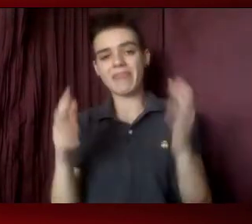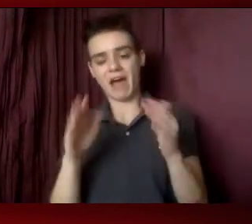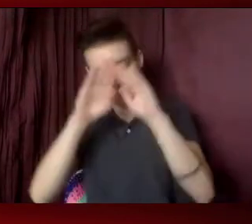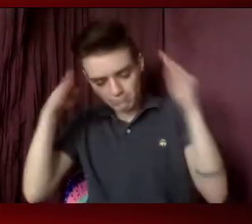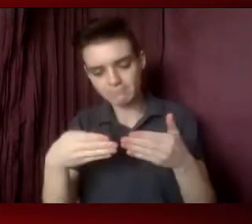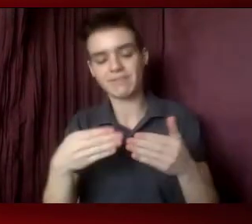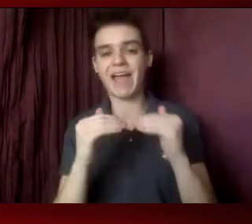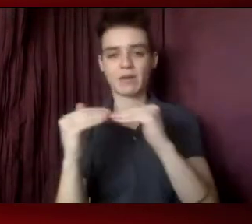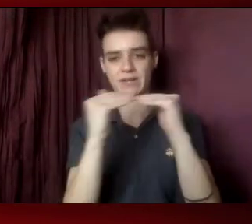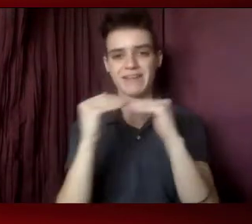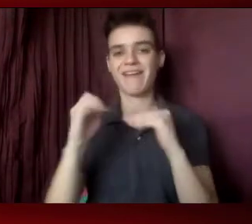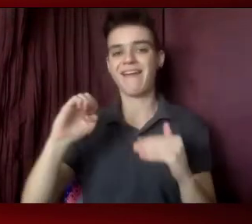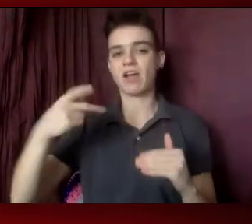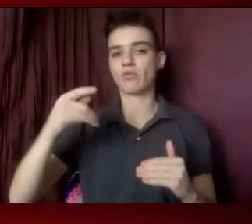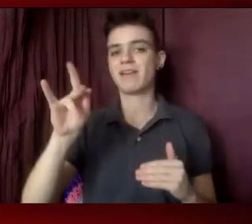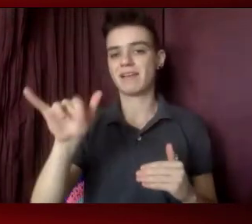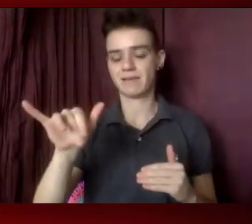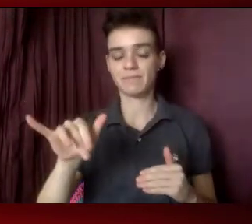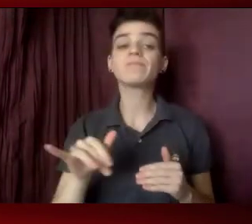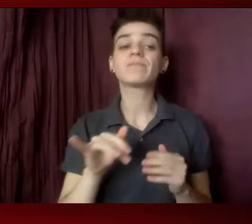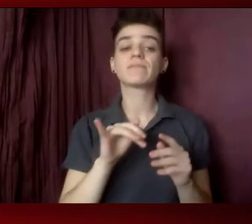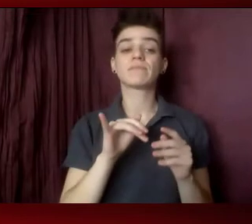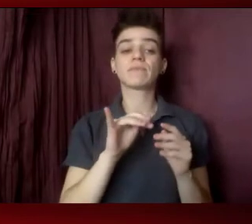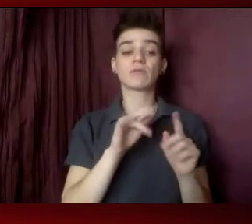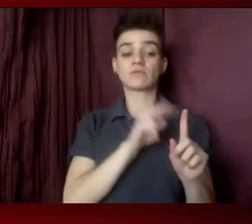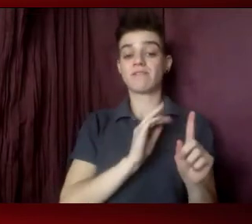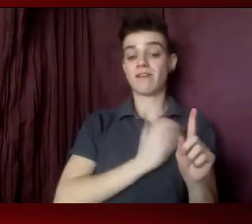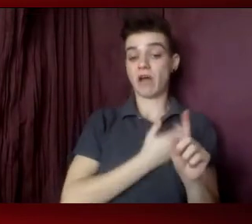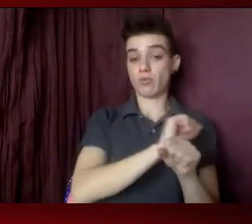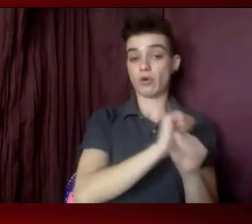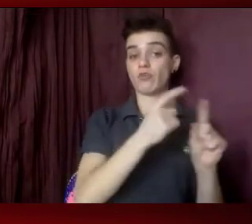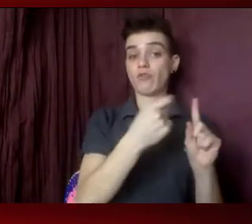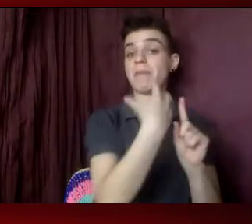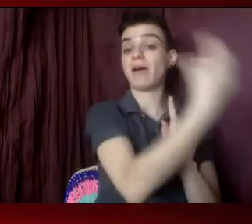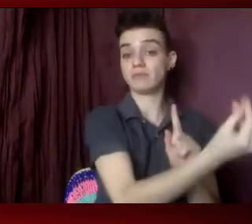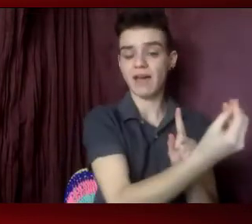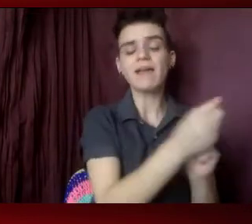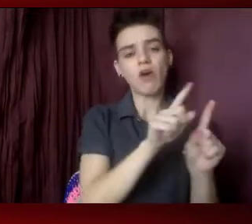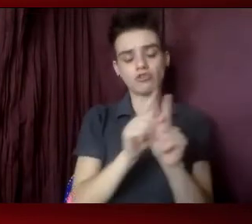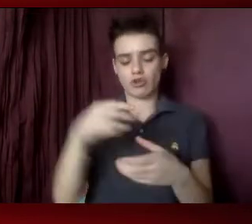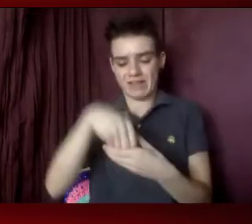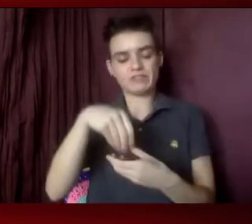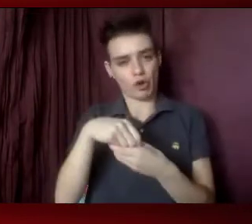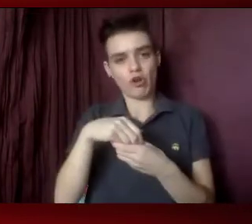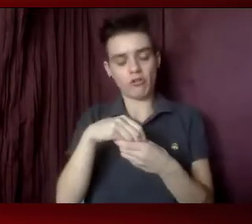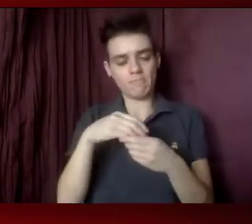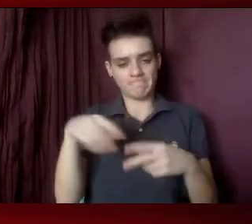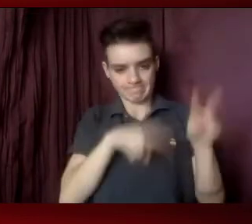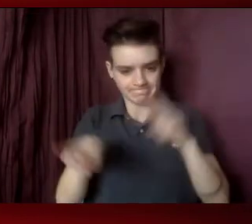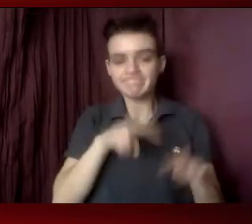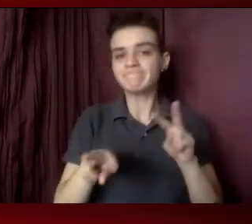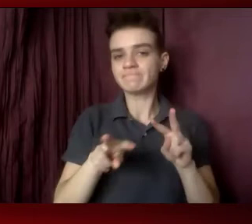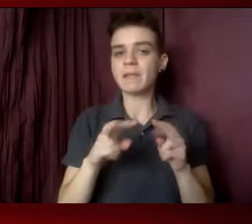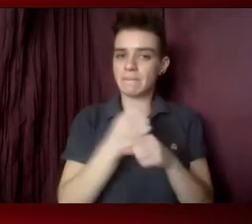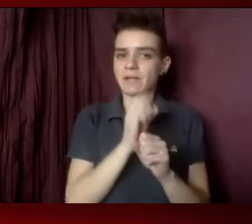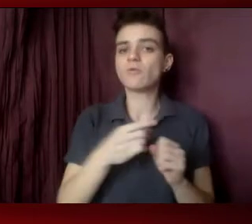So we're looking at equity, not only from the perspective of the work that we're doing on the outside, but also looking internally at DHAP to make sure that we are